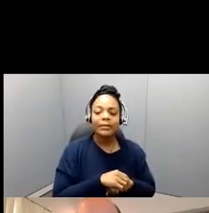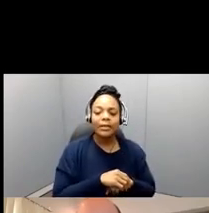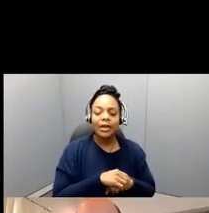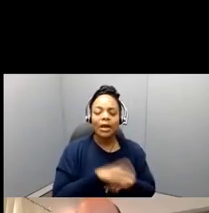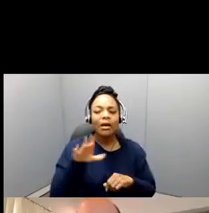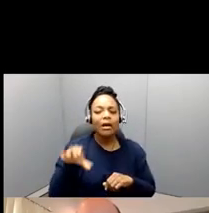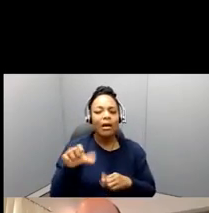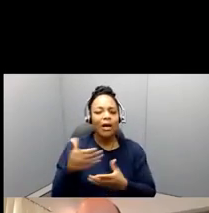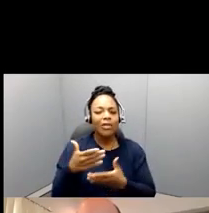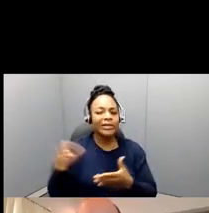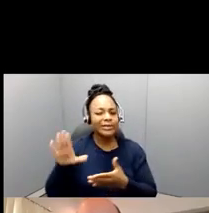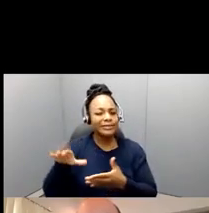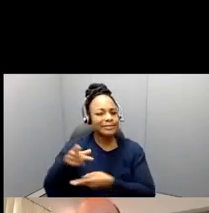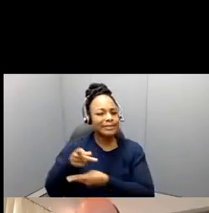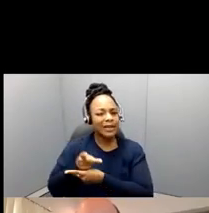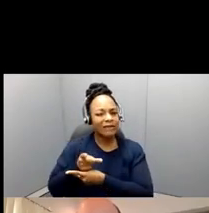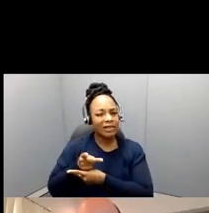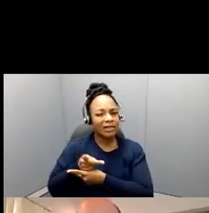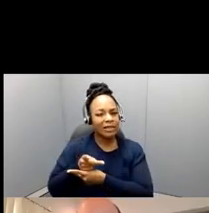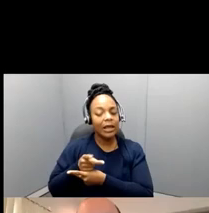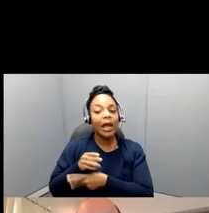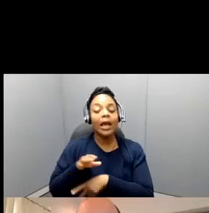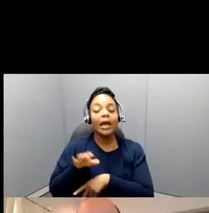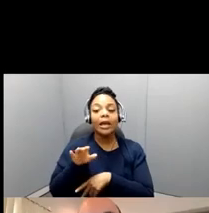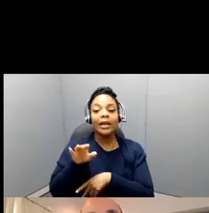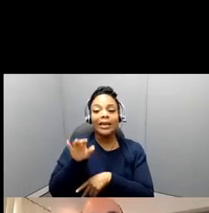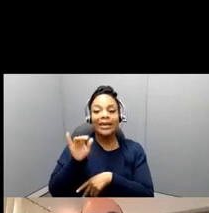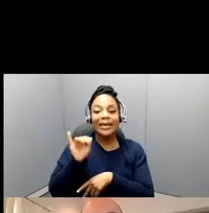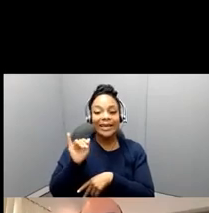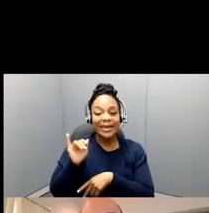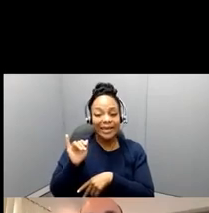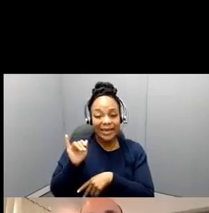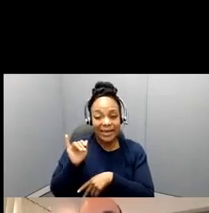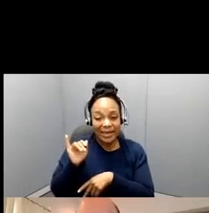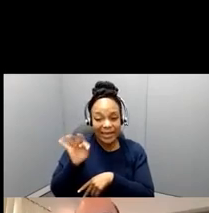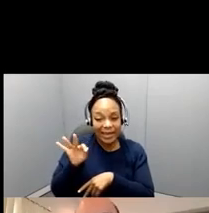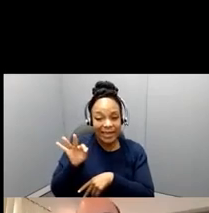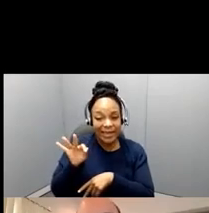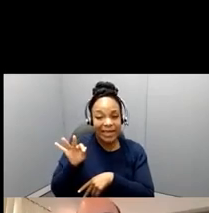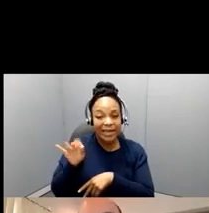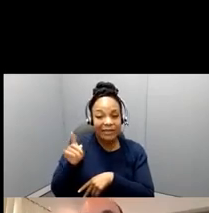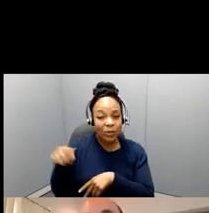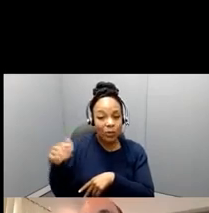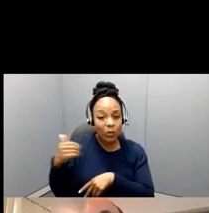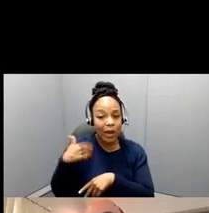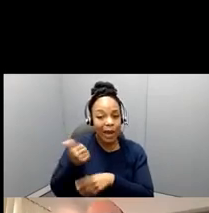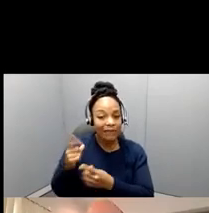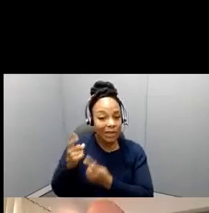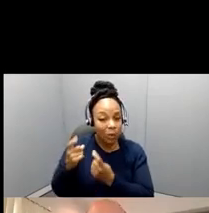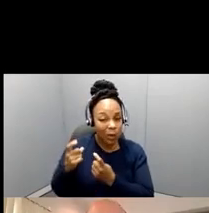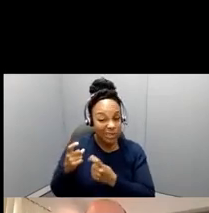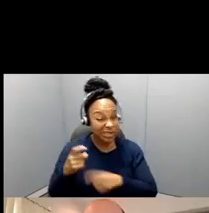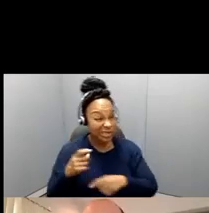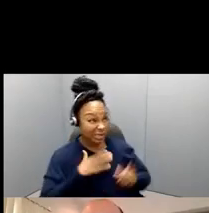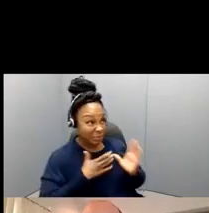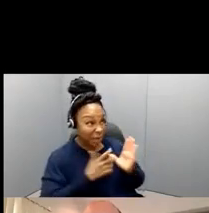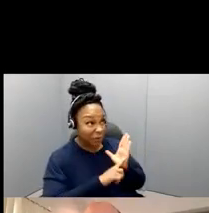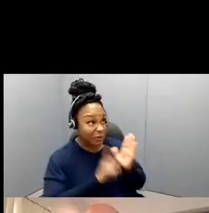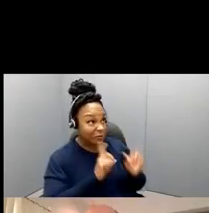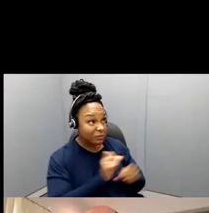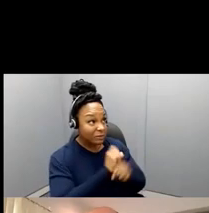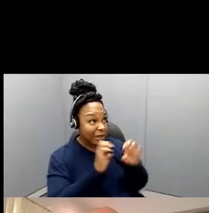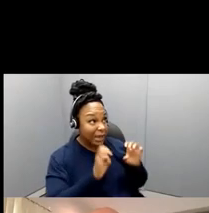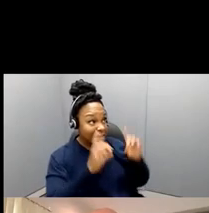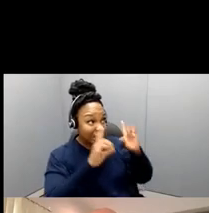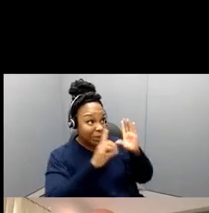if you have any questions, for example, is this what I'm doing? Is it education research? You know, I am always open to, if